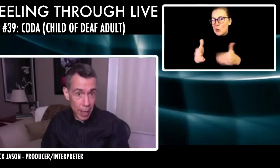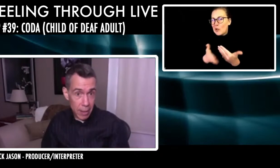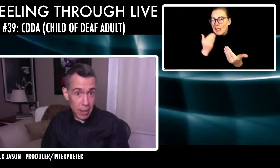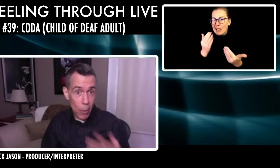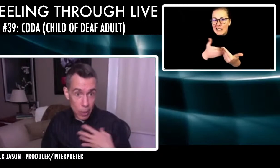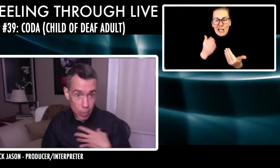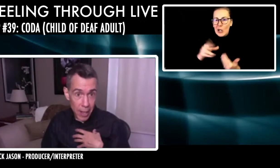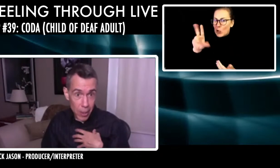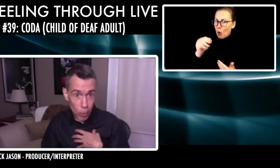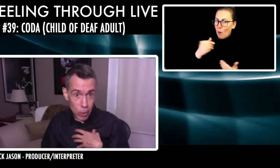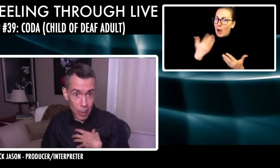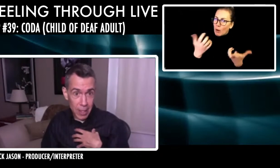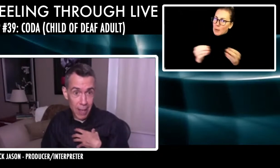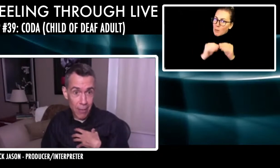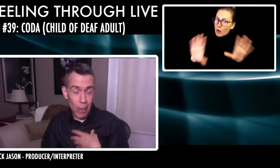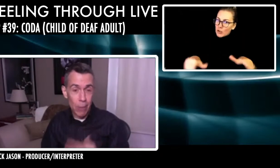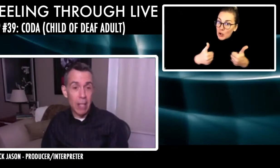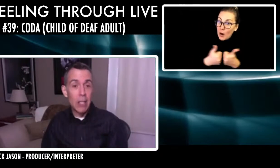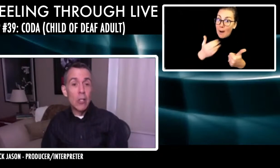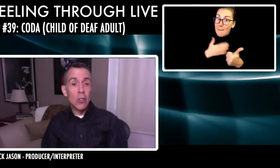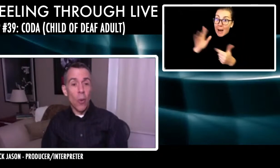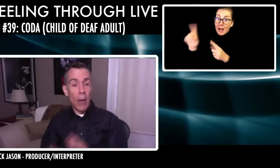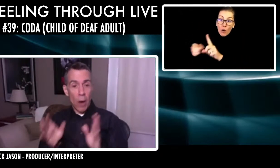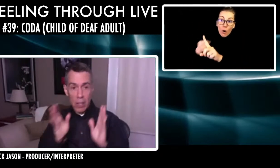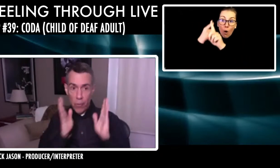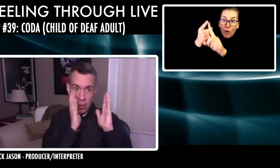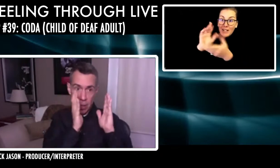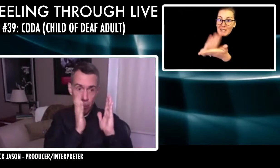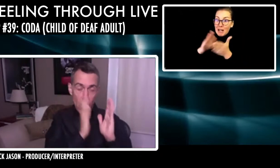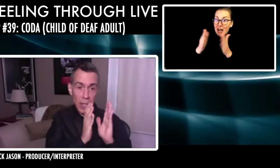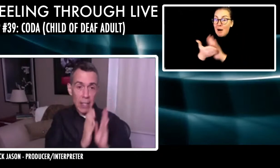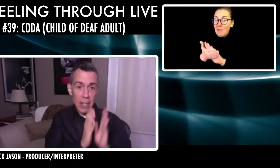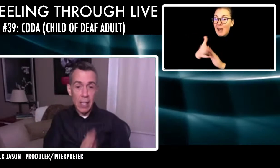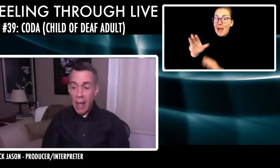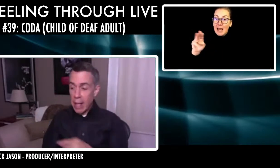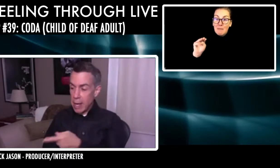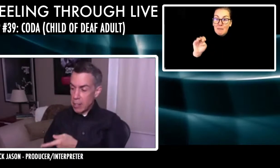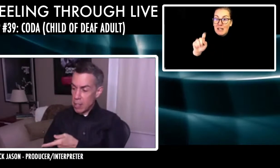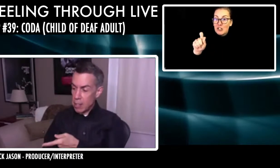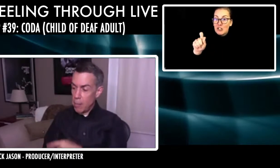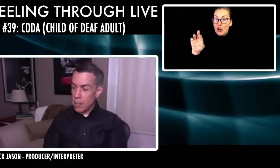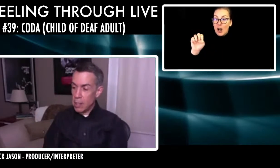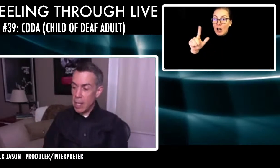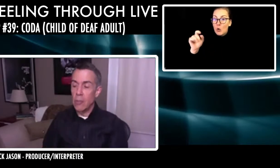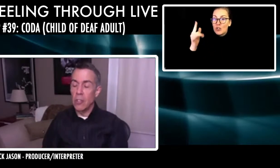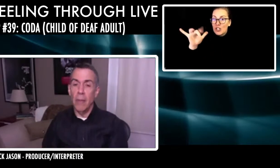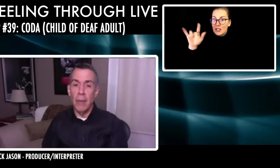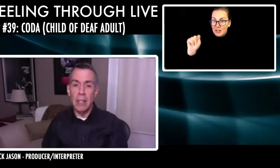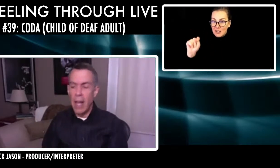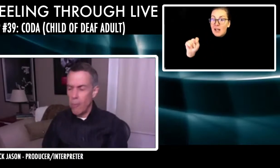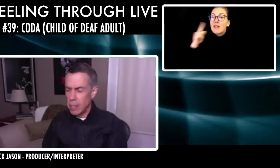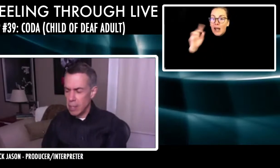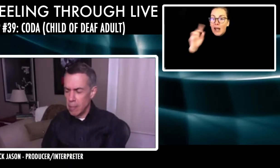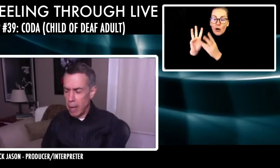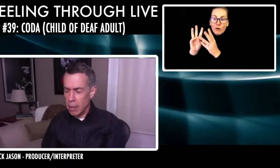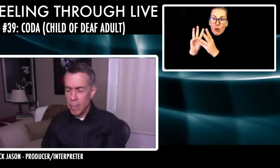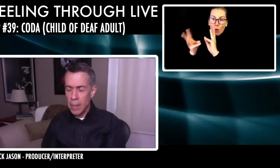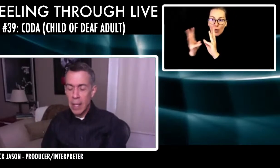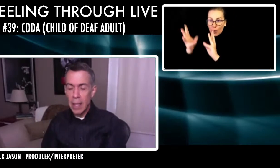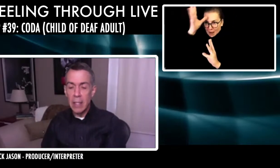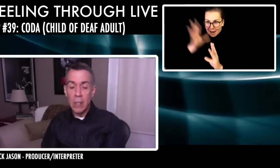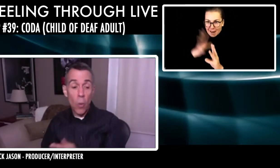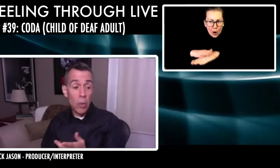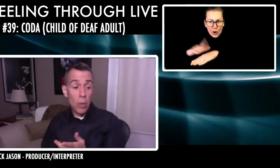weatherman. That was my goal to be a TV weatherman. So I wanted to focus on broadcasting. And then I saw this table, said, sign language club. And I said, Hey, what's this about?